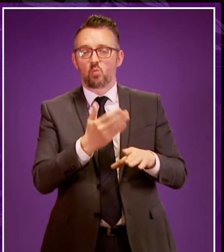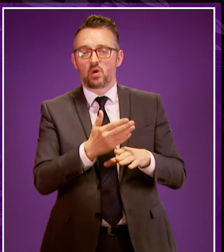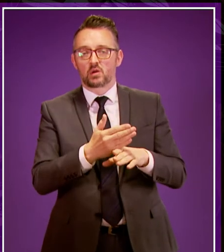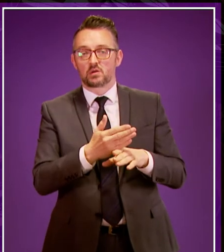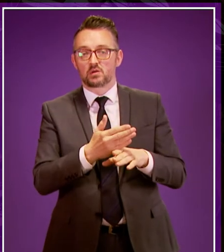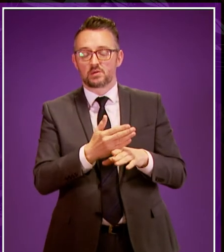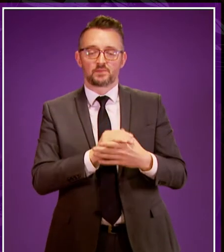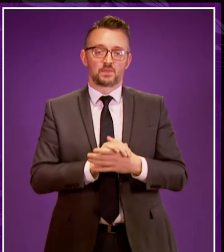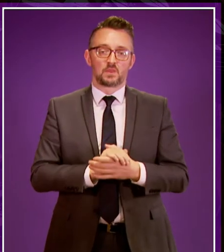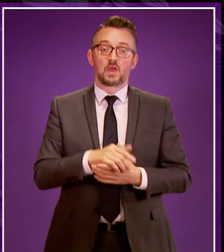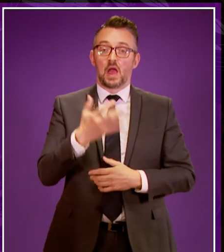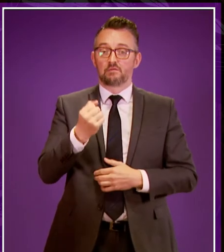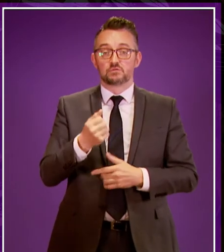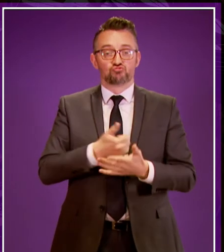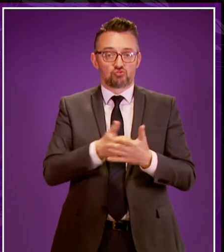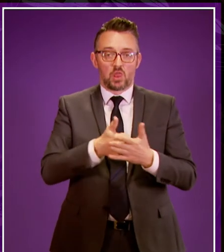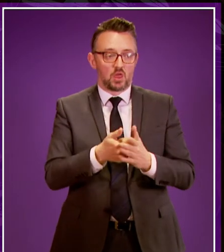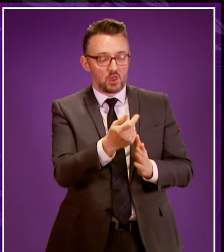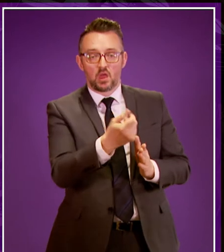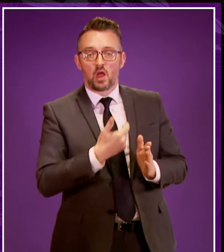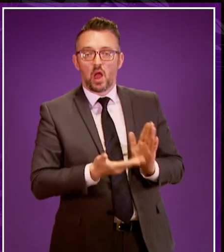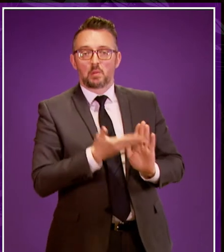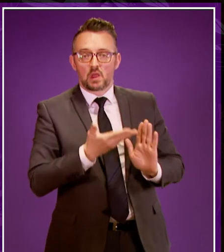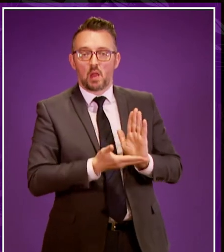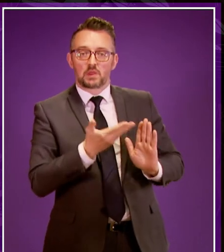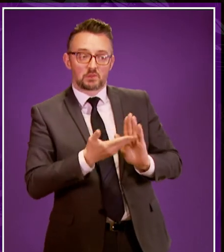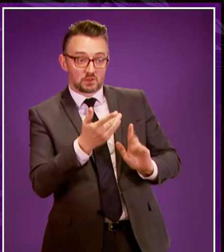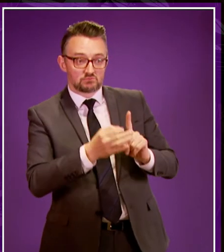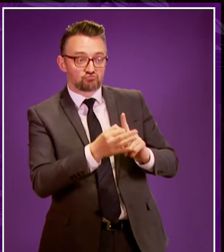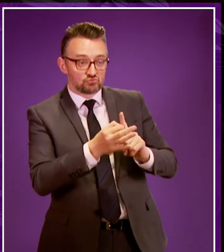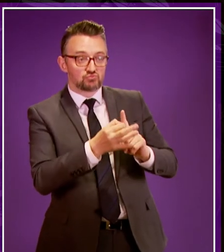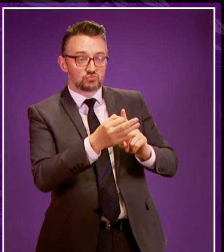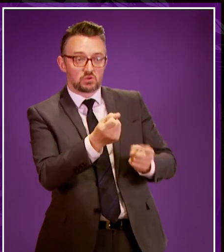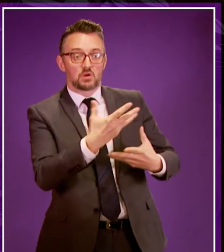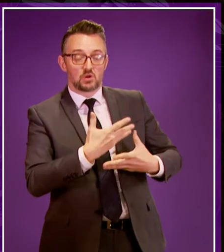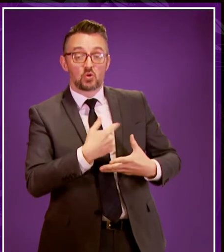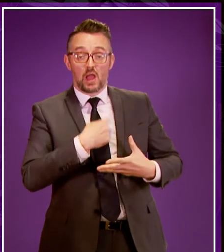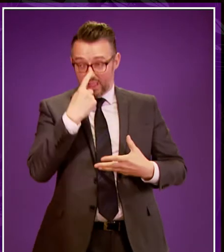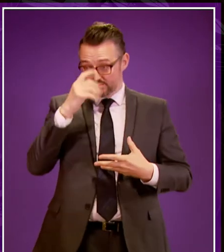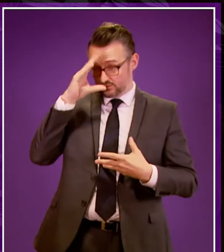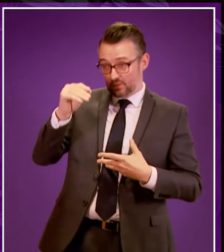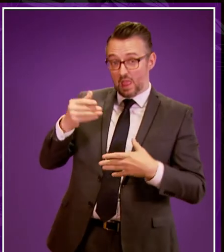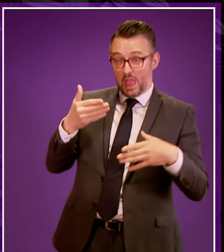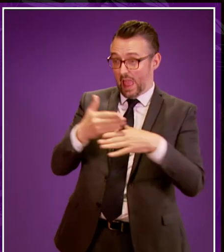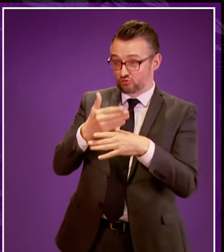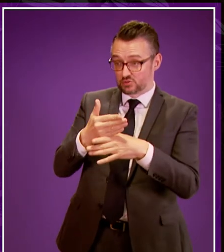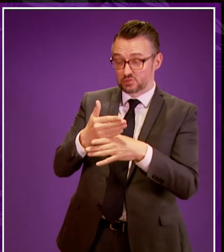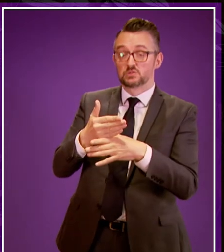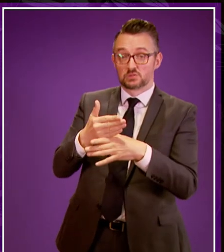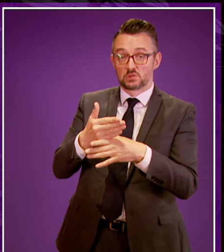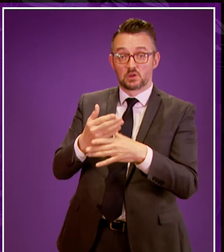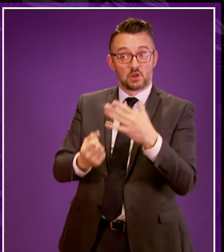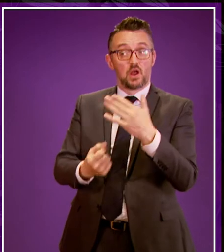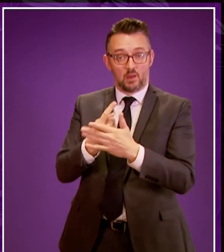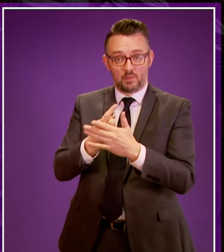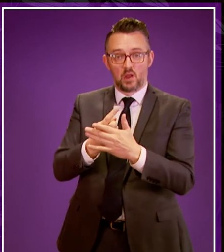the race equality framework there are regular updates on the progress that is being made so I can assure the member about actions that are being taken but also that